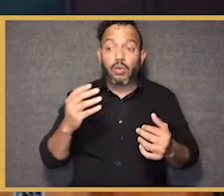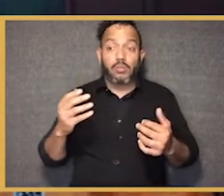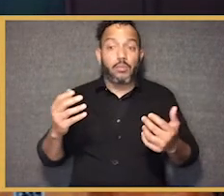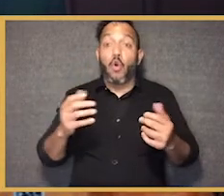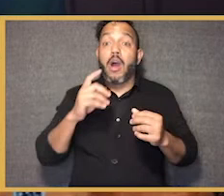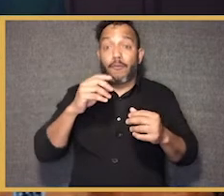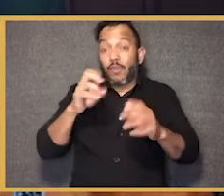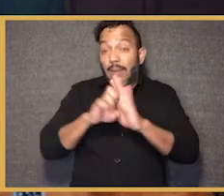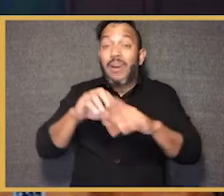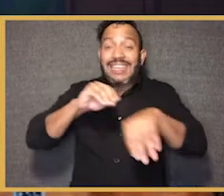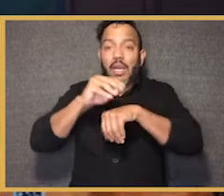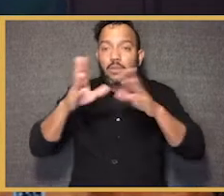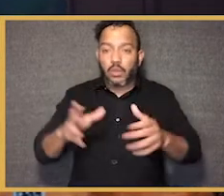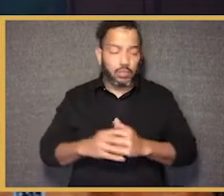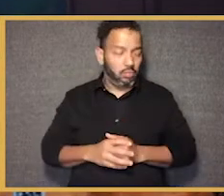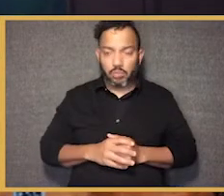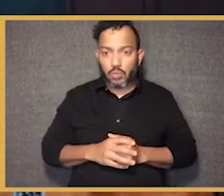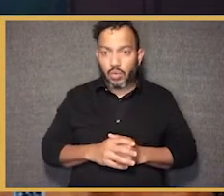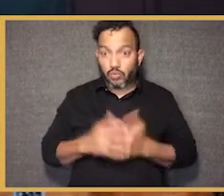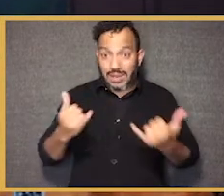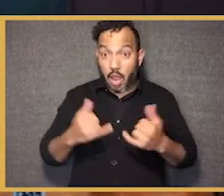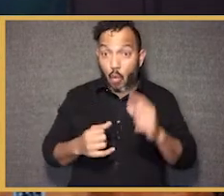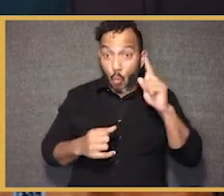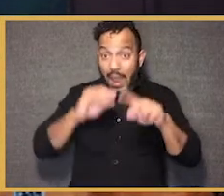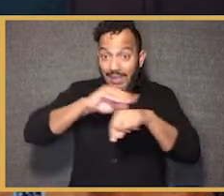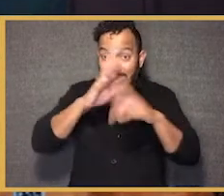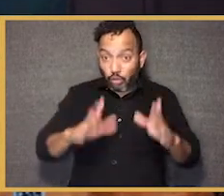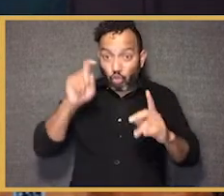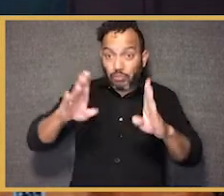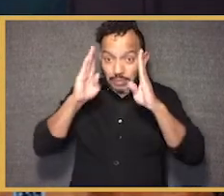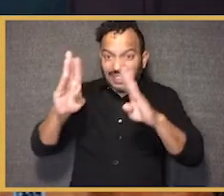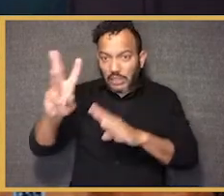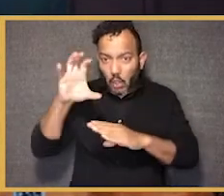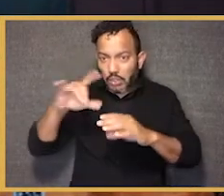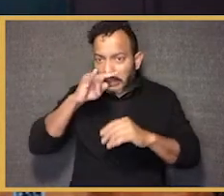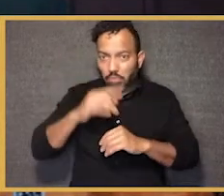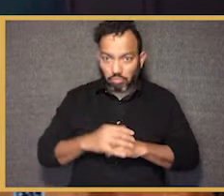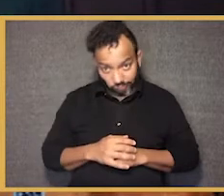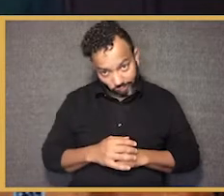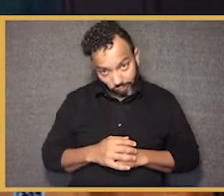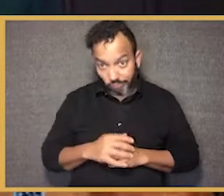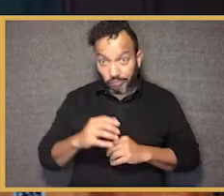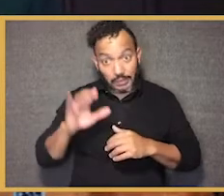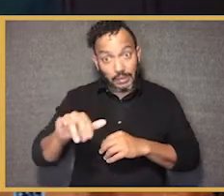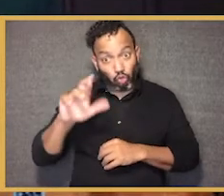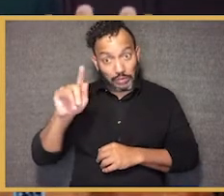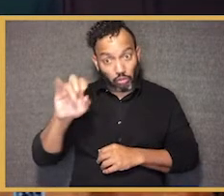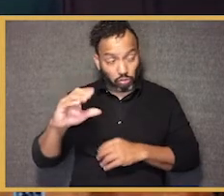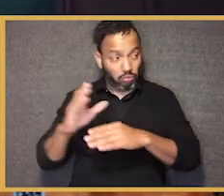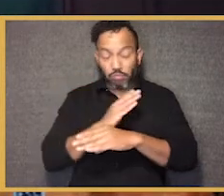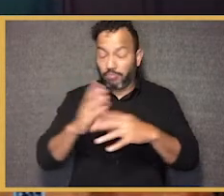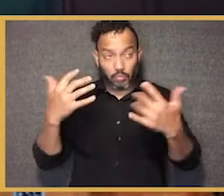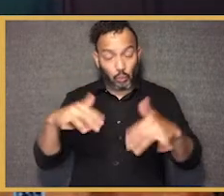600 students to one counselor. How could a counselor possibly provide adequate support in the context? So